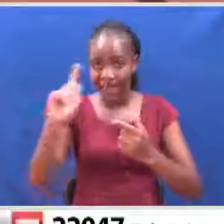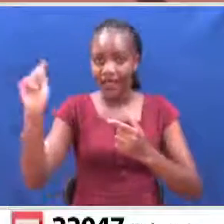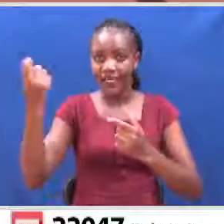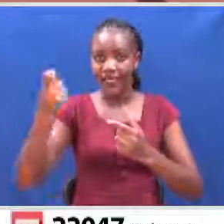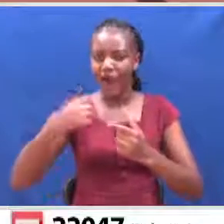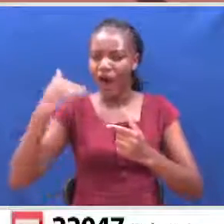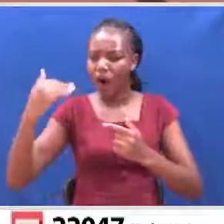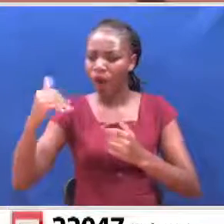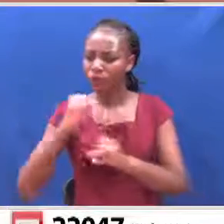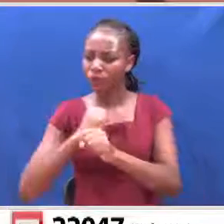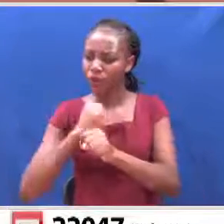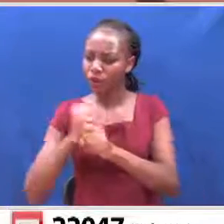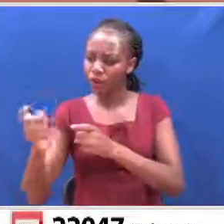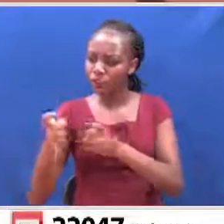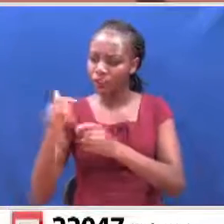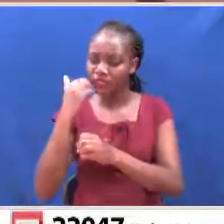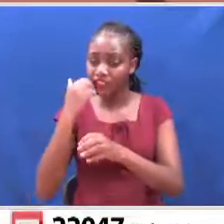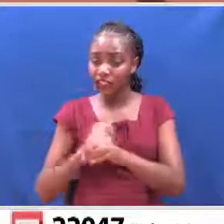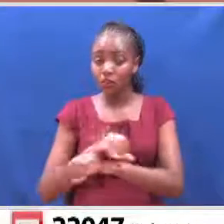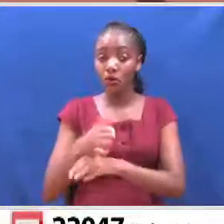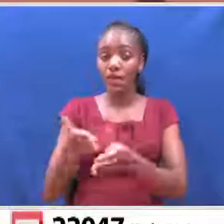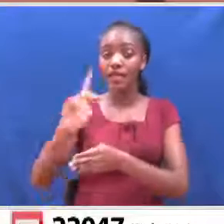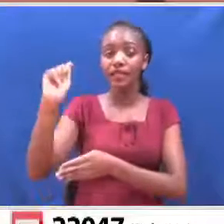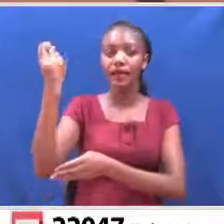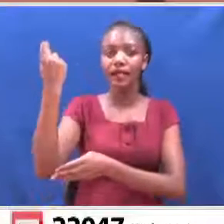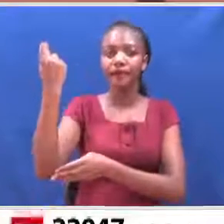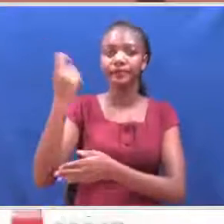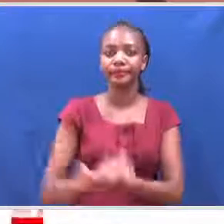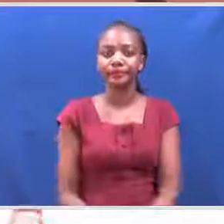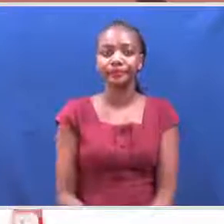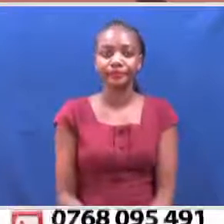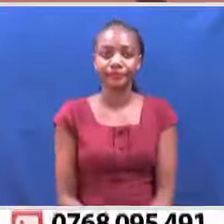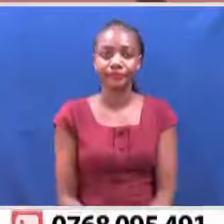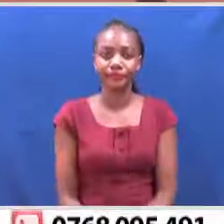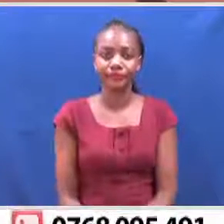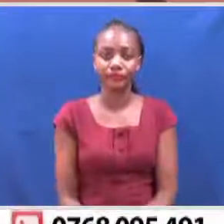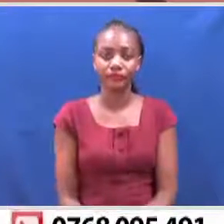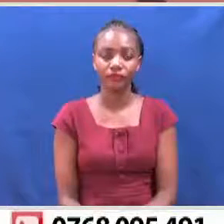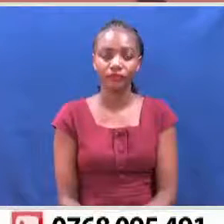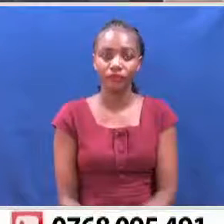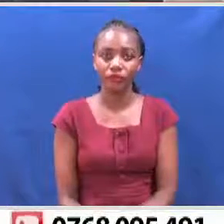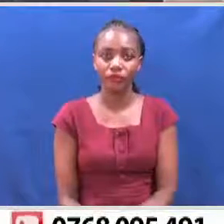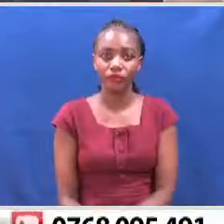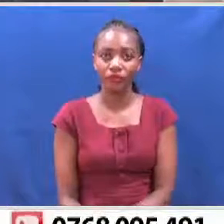its game in COVID-19 management. Zainab Mohamed, TV47, Nairobi.